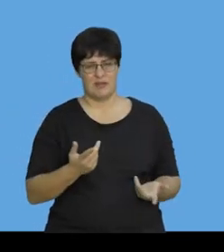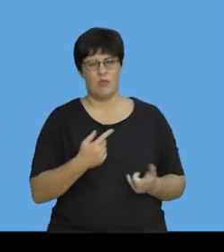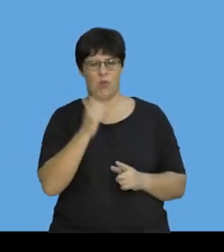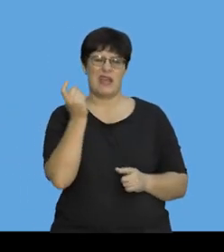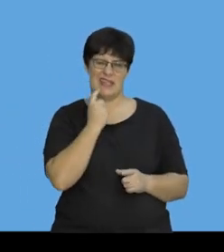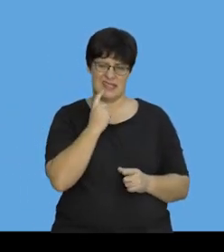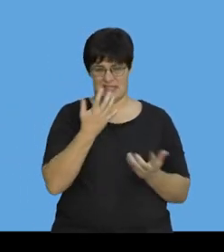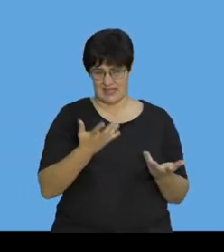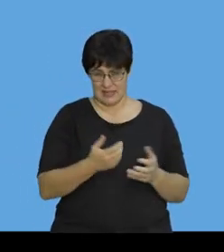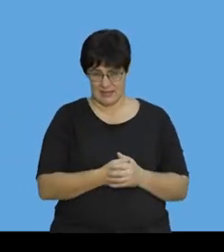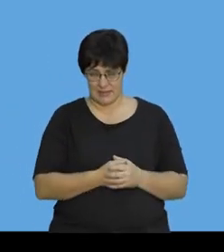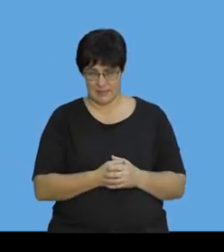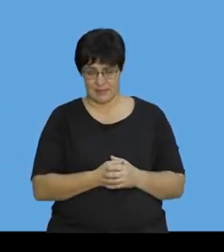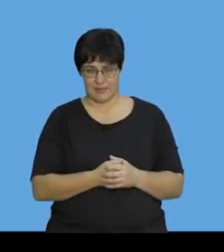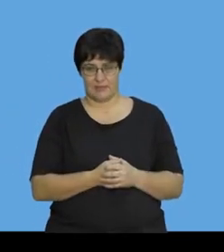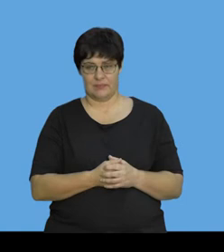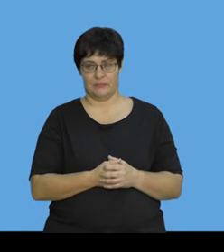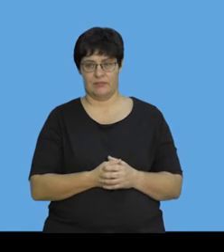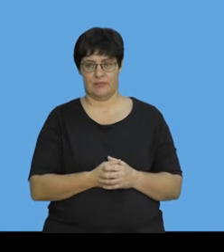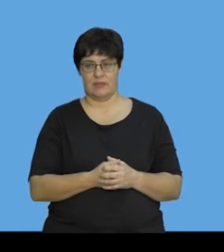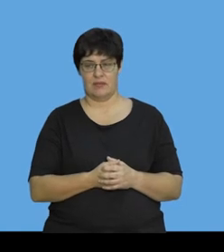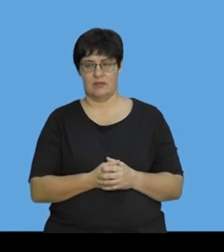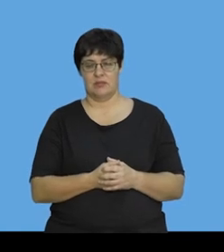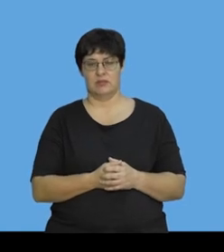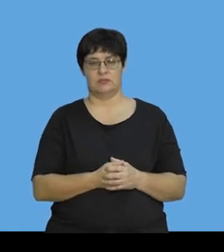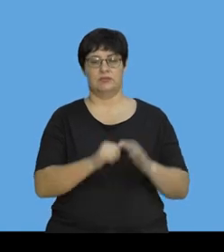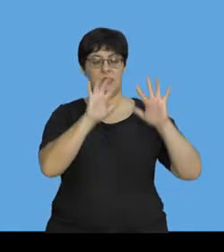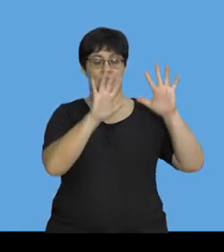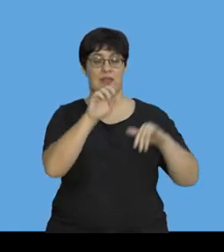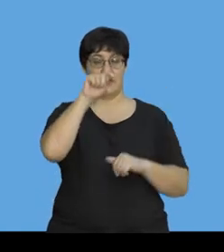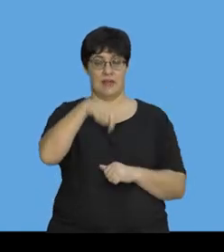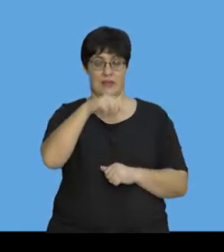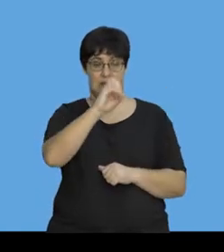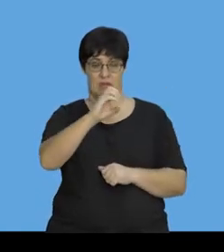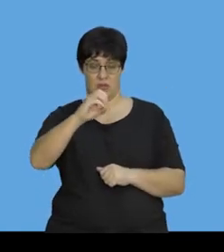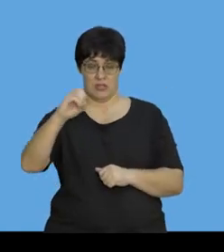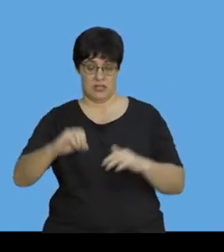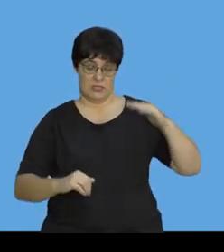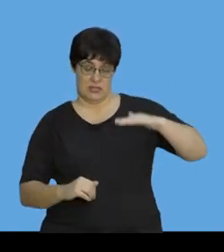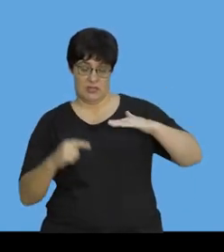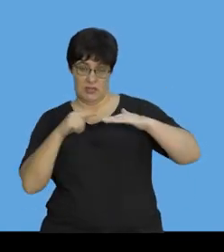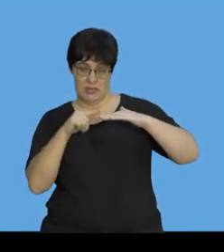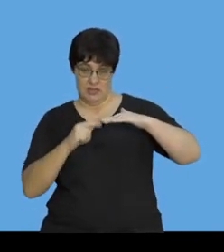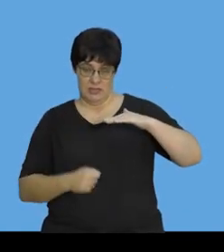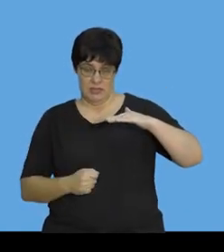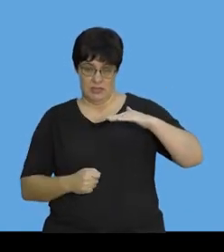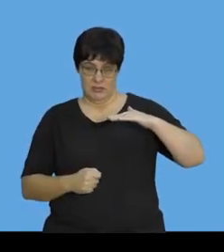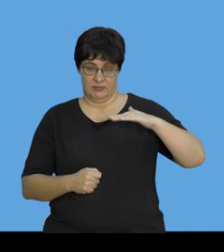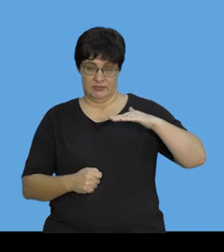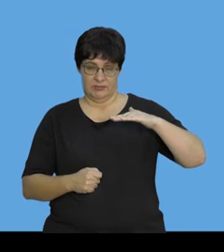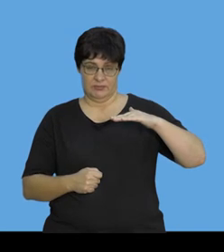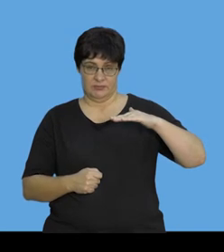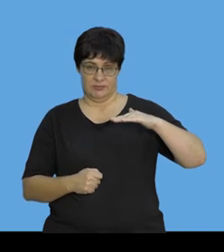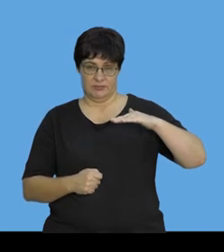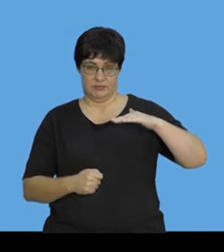right. It just makes sense to me. Let's look at the 10,000 kilogram car. So, this is the 10,000